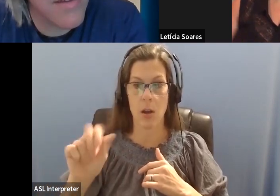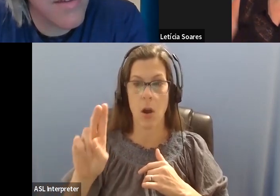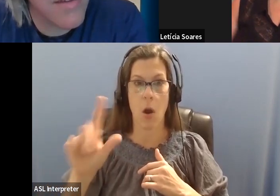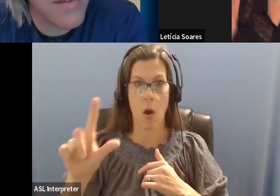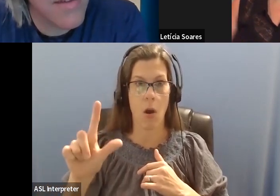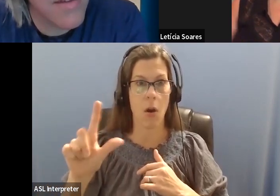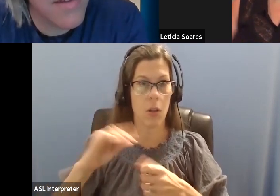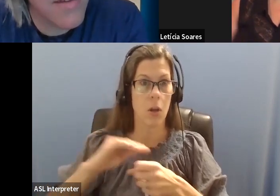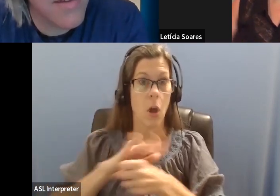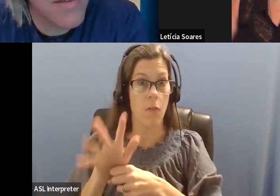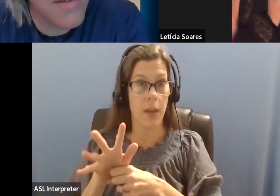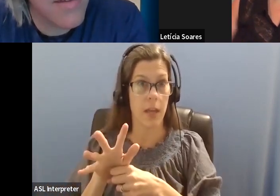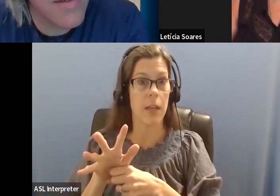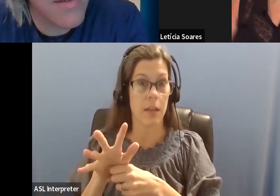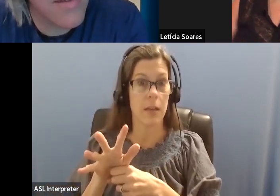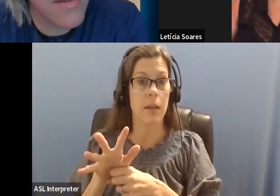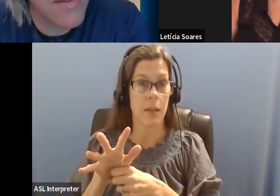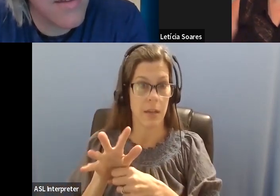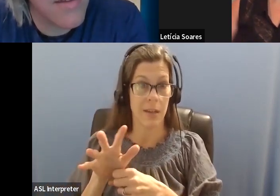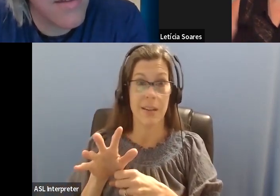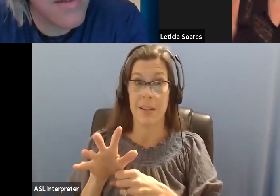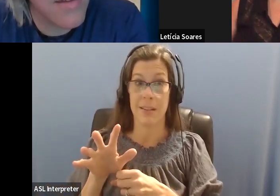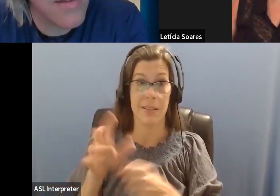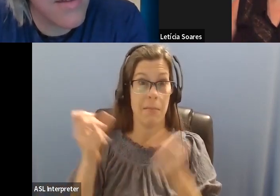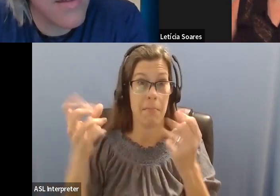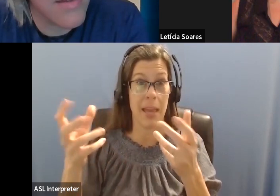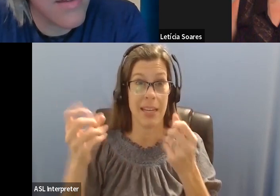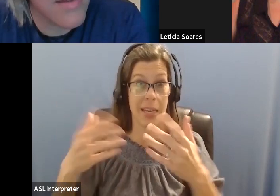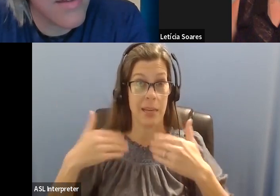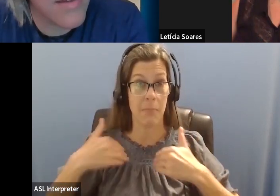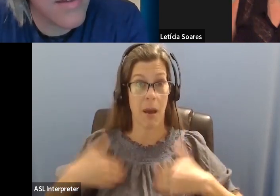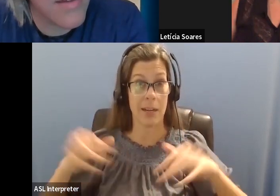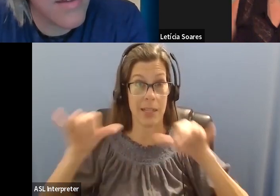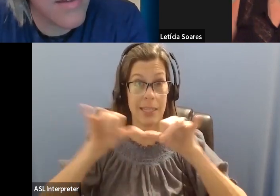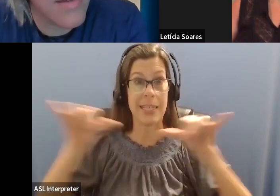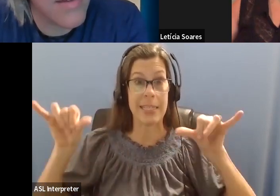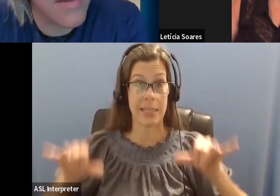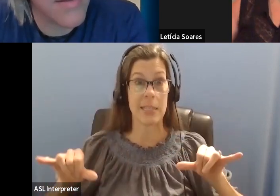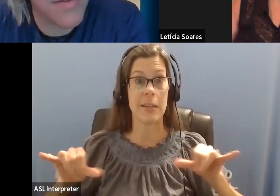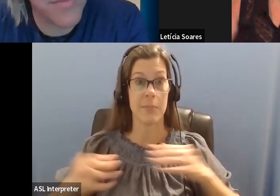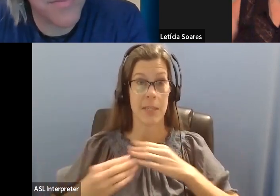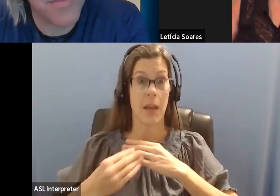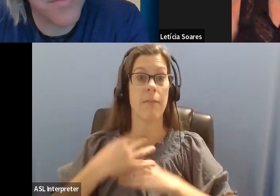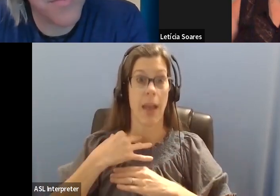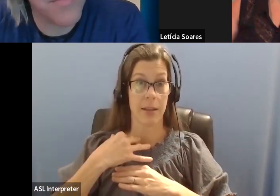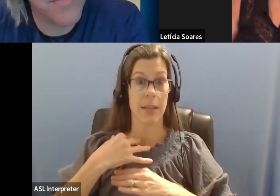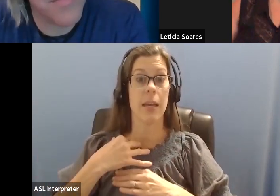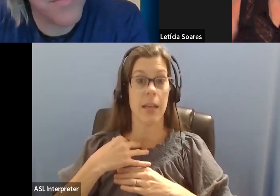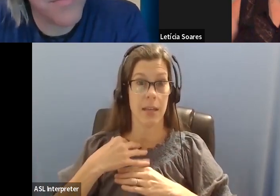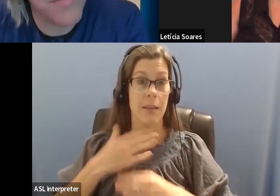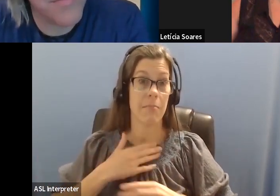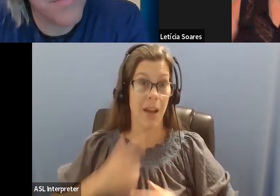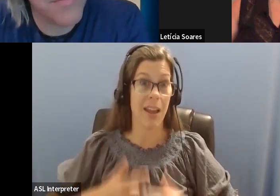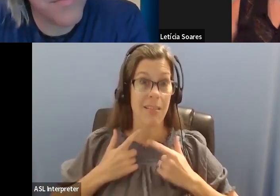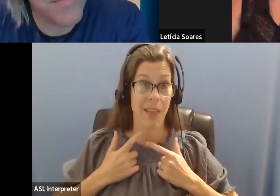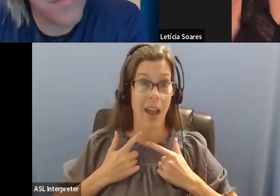that severely affected, you know, several aspects, uh, of my life,